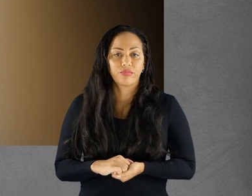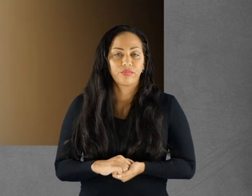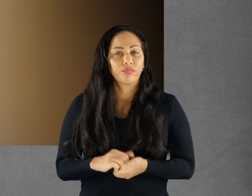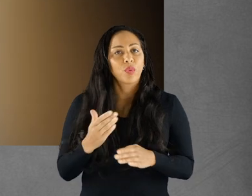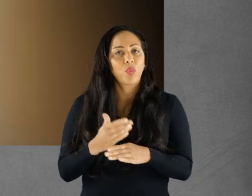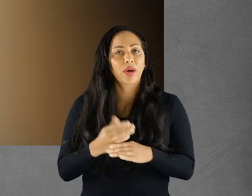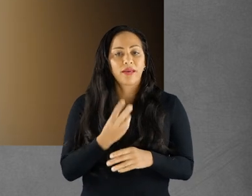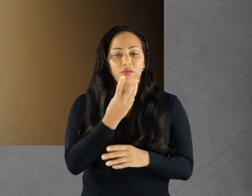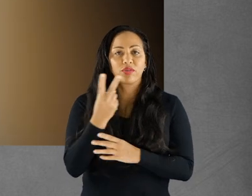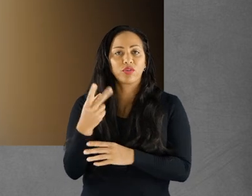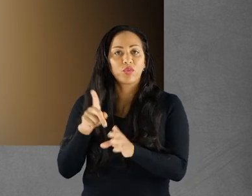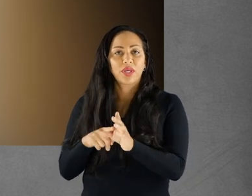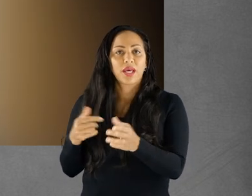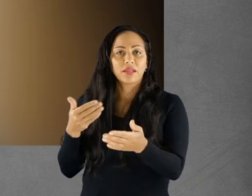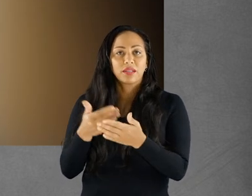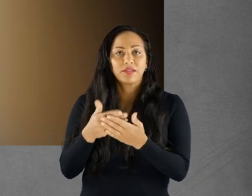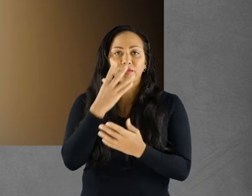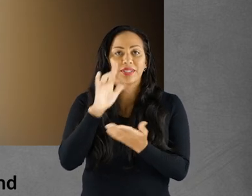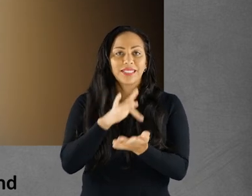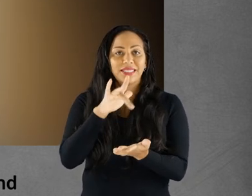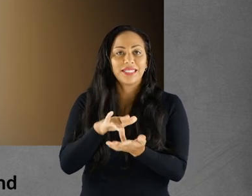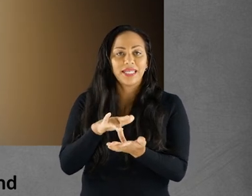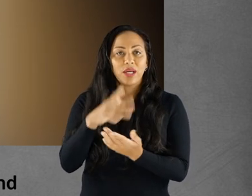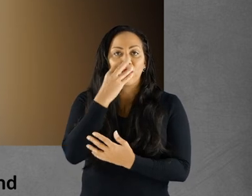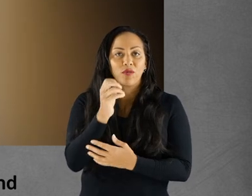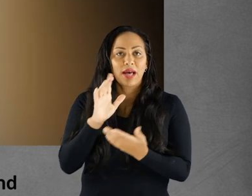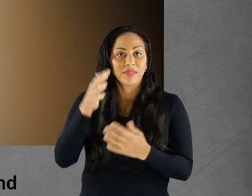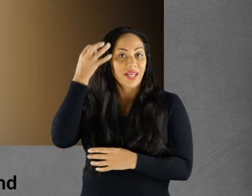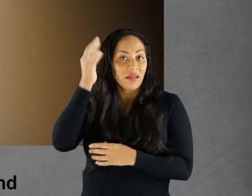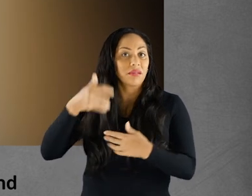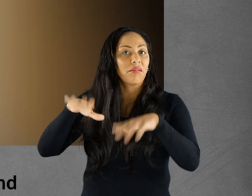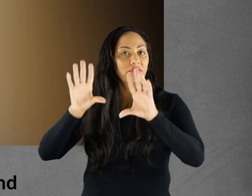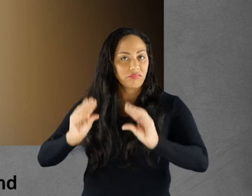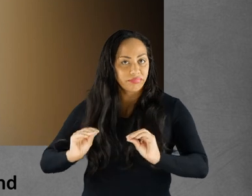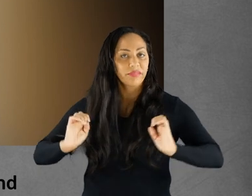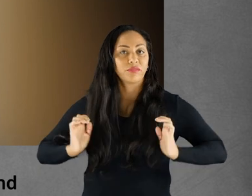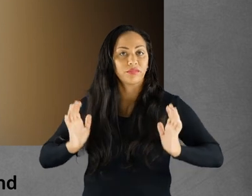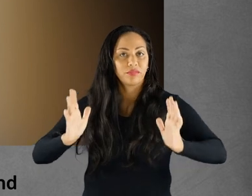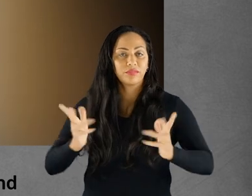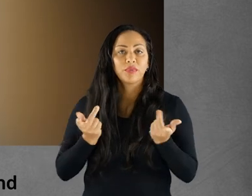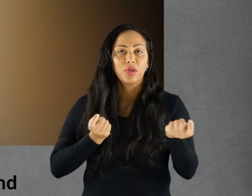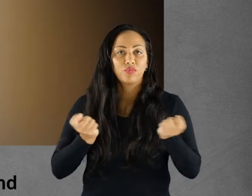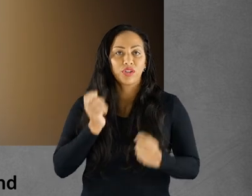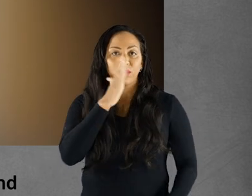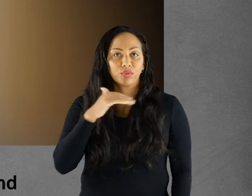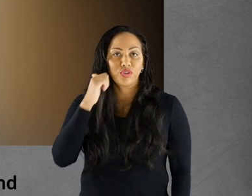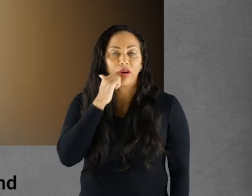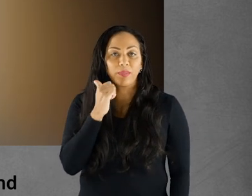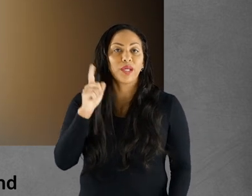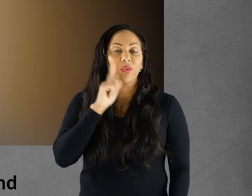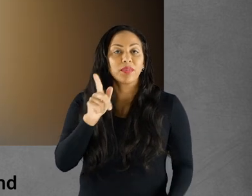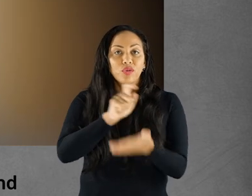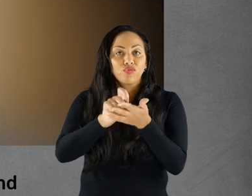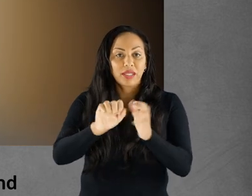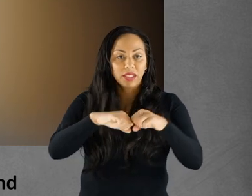After working for 32 years for the City of Wolverhampton Council, she is now retired and runs the Punjabi Women's